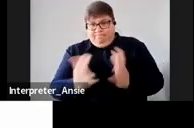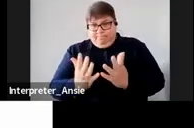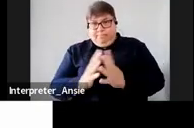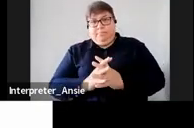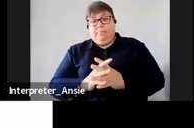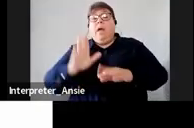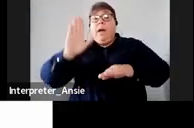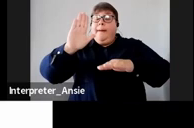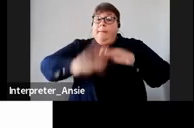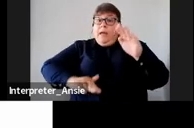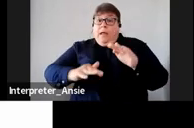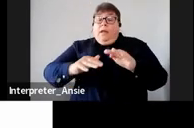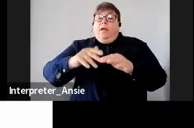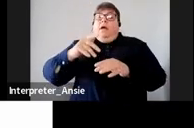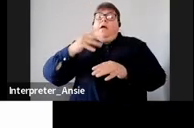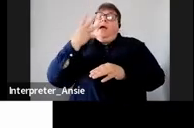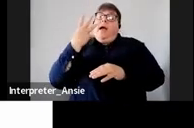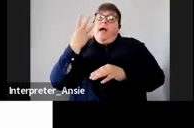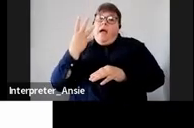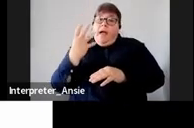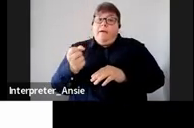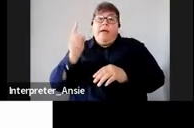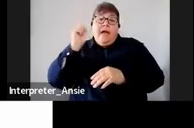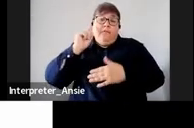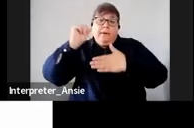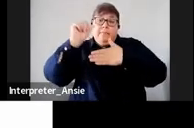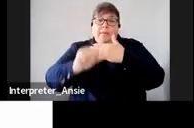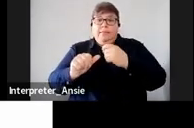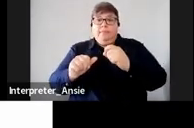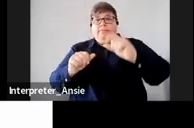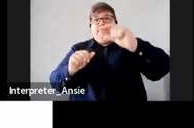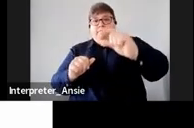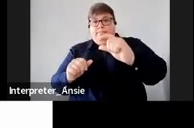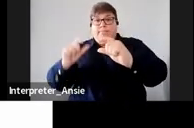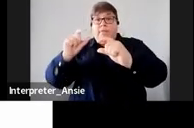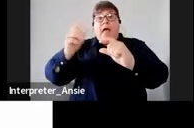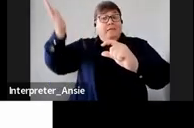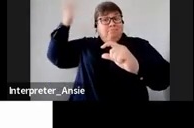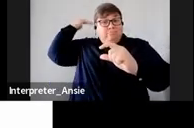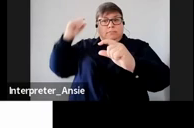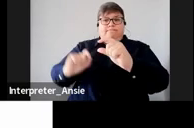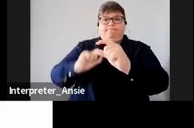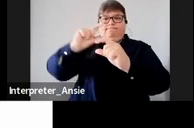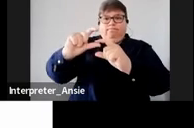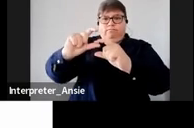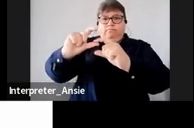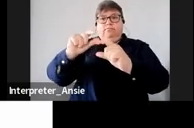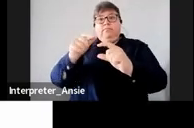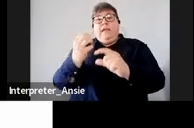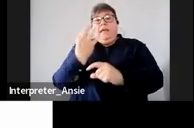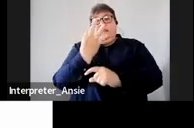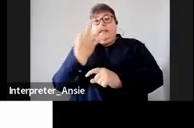penalty will reoccur for every month the returns remaining at outstanding for a maximum of 35 months